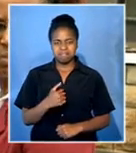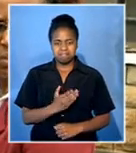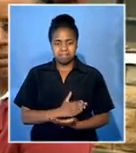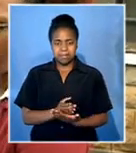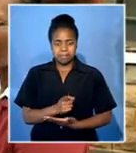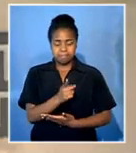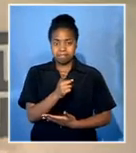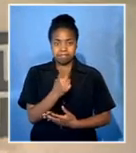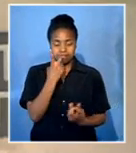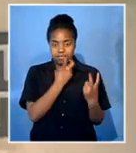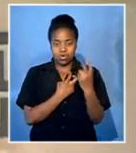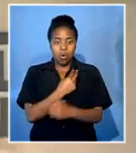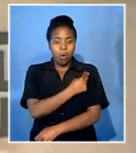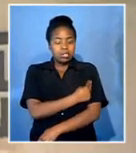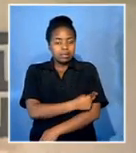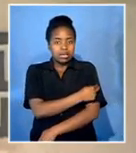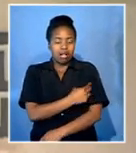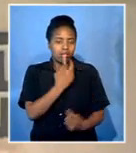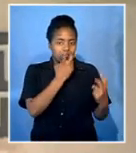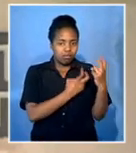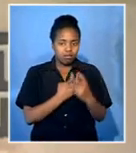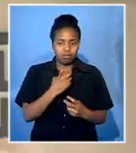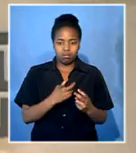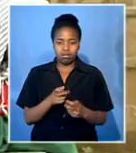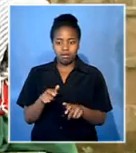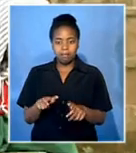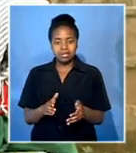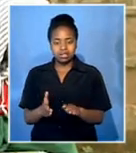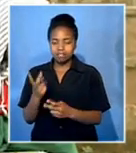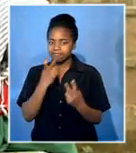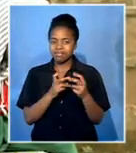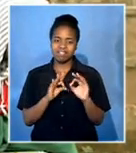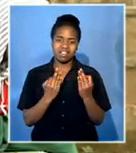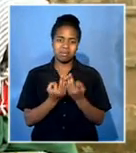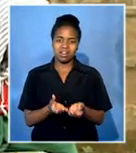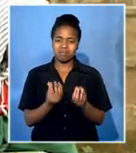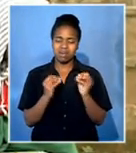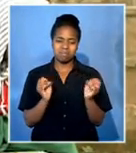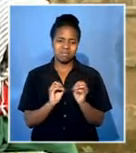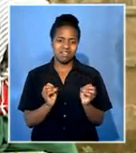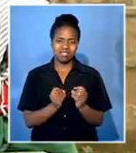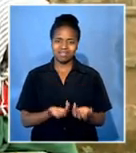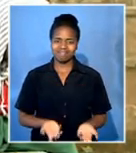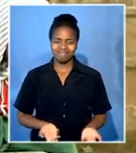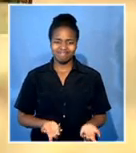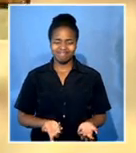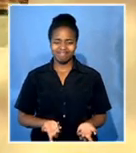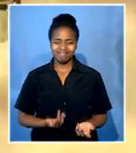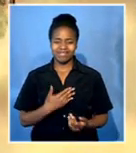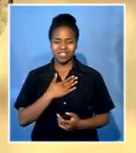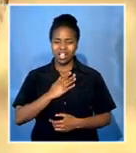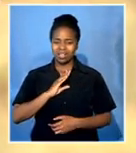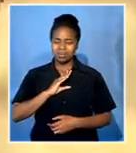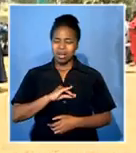relatives in the hospitals and the mortaries including here at the city mortuary with little information coming from the mortuary administrations